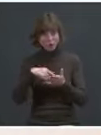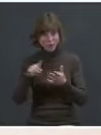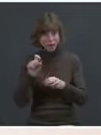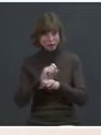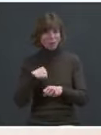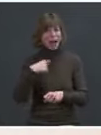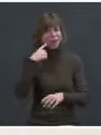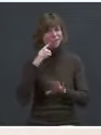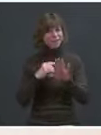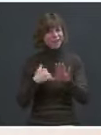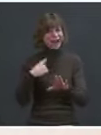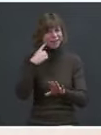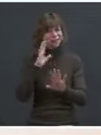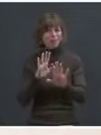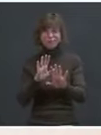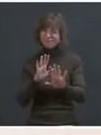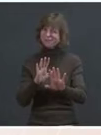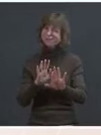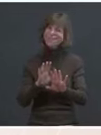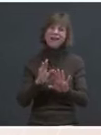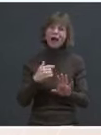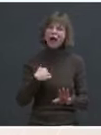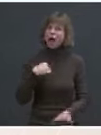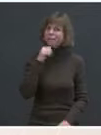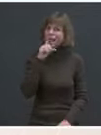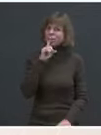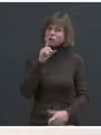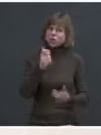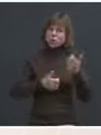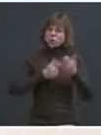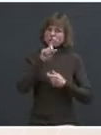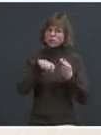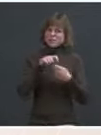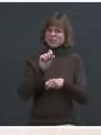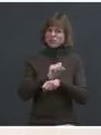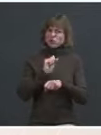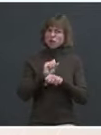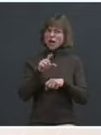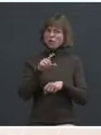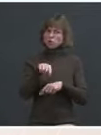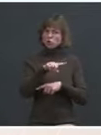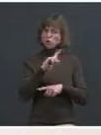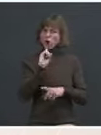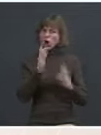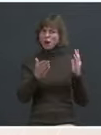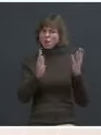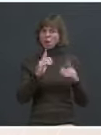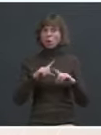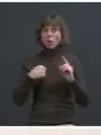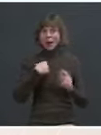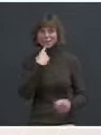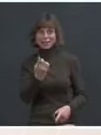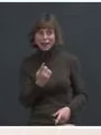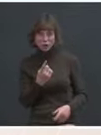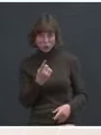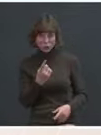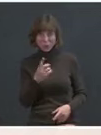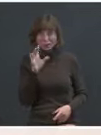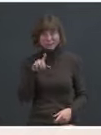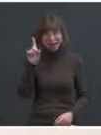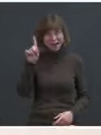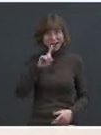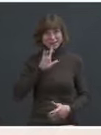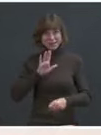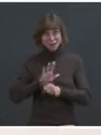comparing a bit of I'm not sure what specific jobs you're comparing. What I'm conveying is the commitment to ensuring that